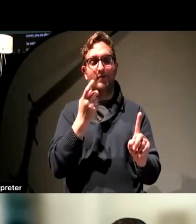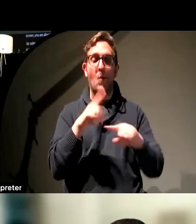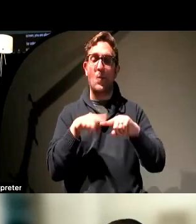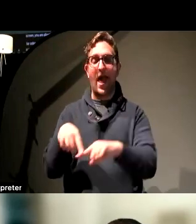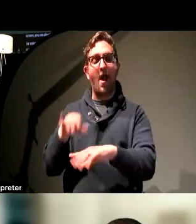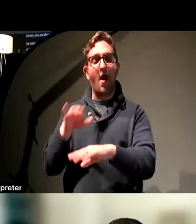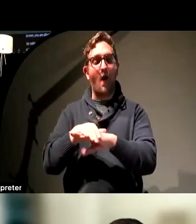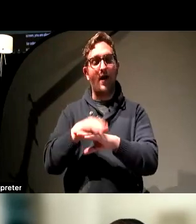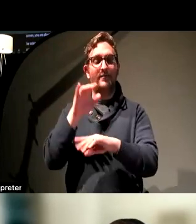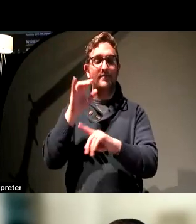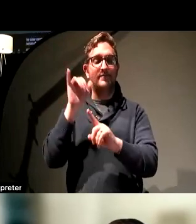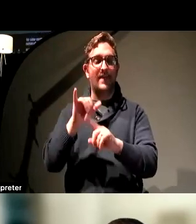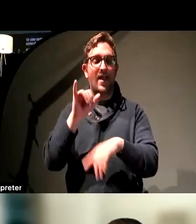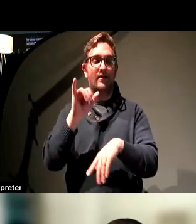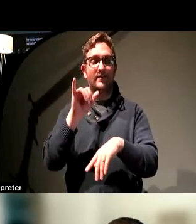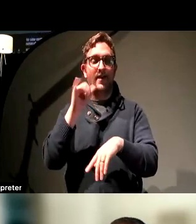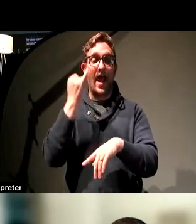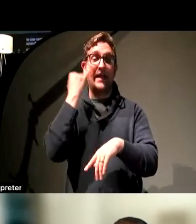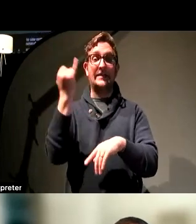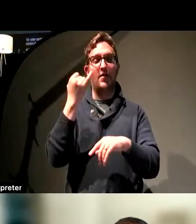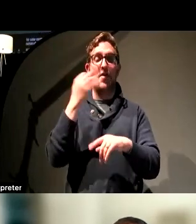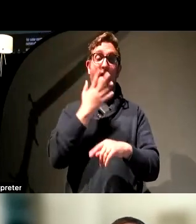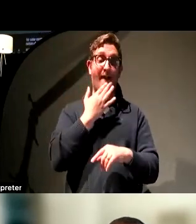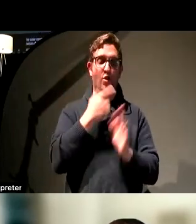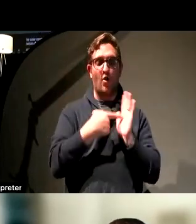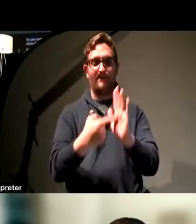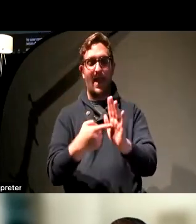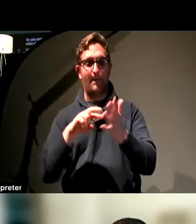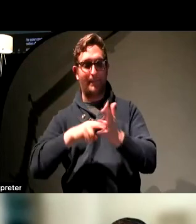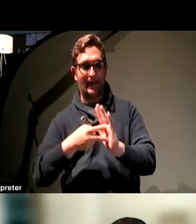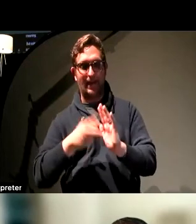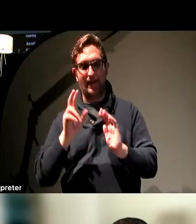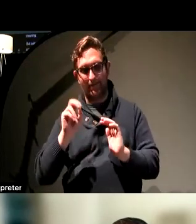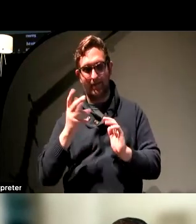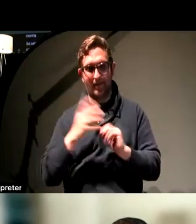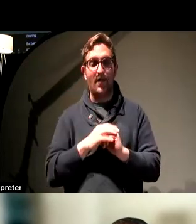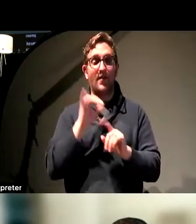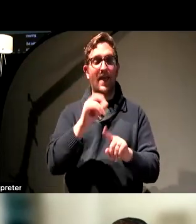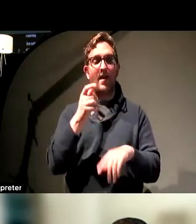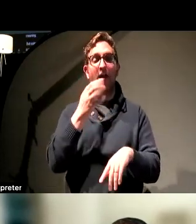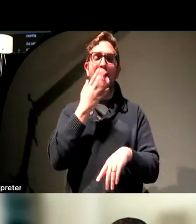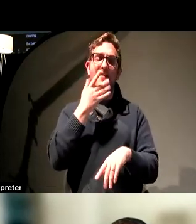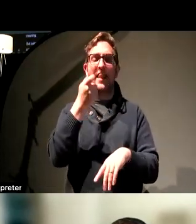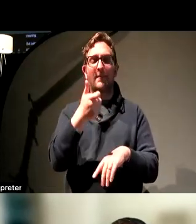color is tricky. And as I said, it's really, really common error that we find when we do website evaluation.